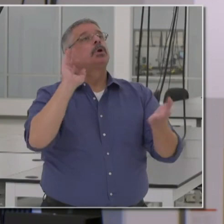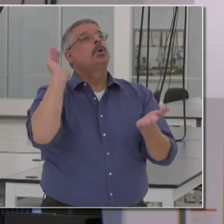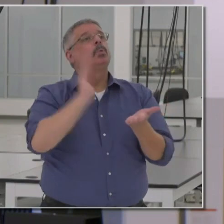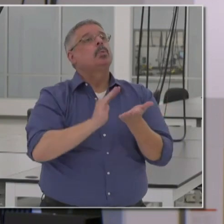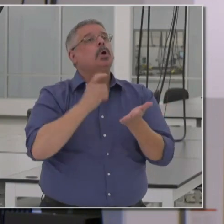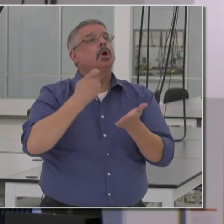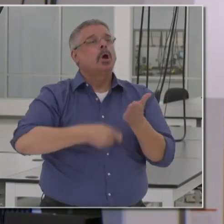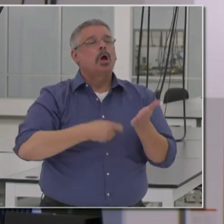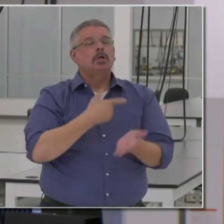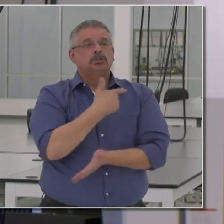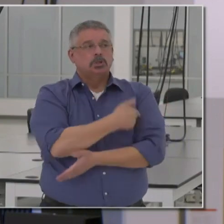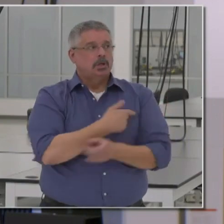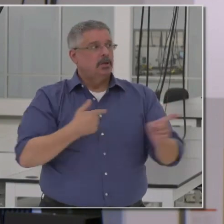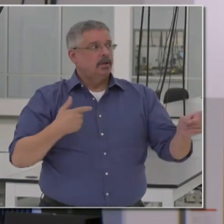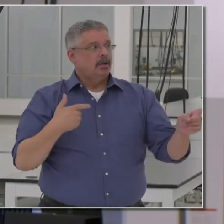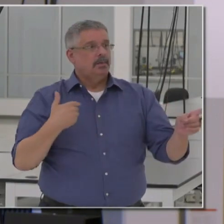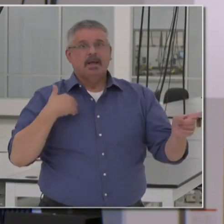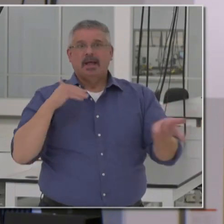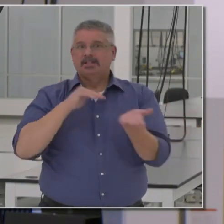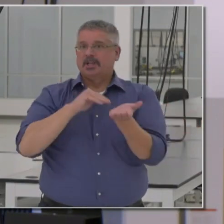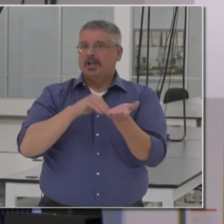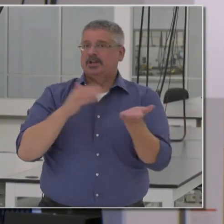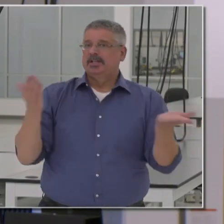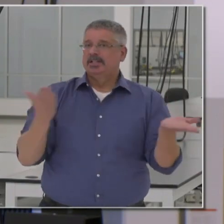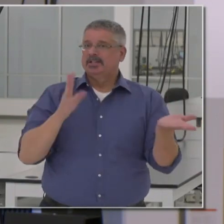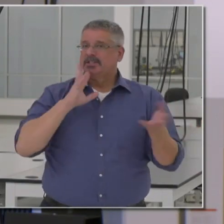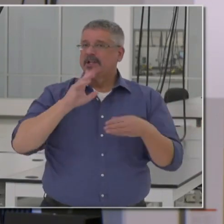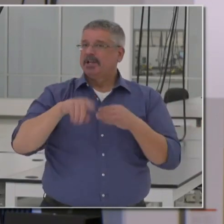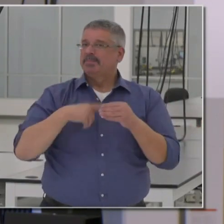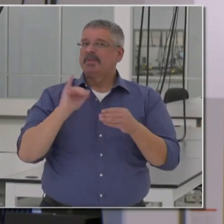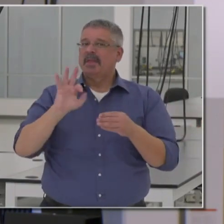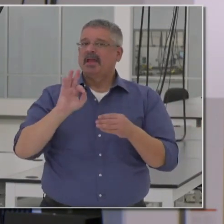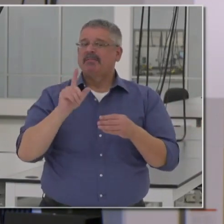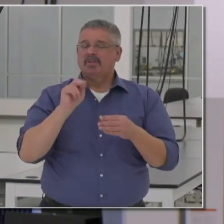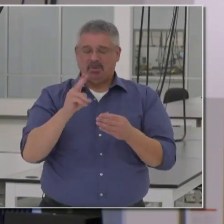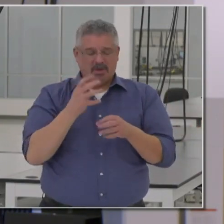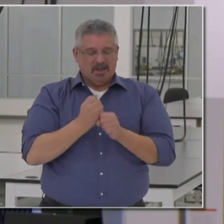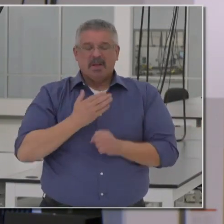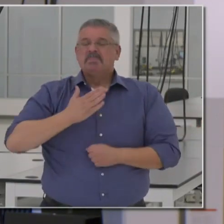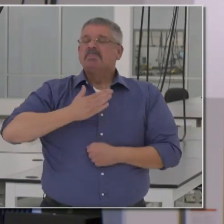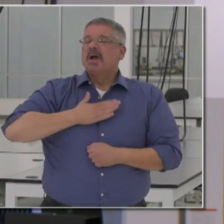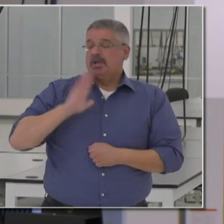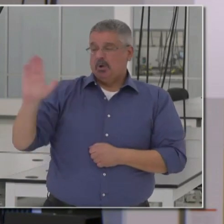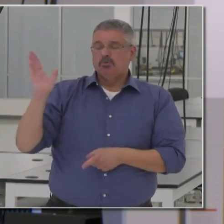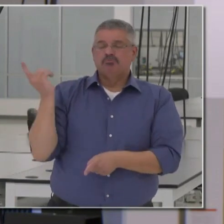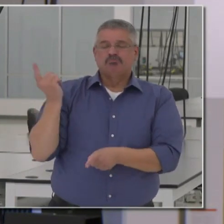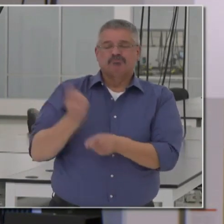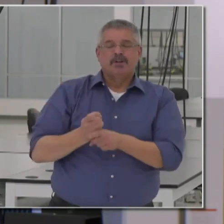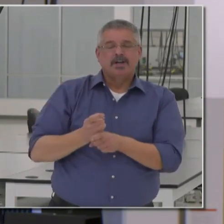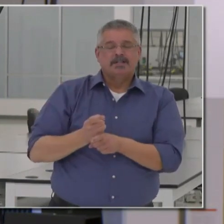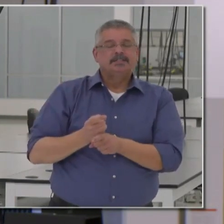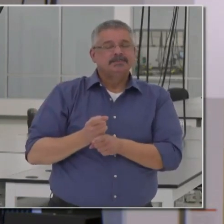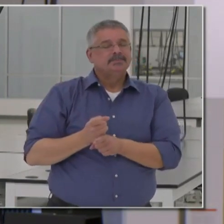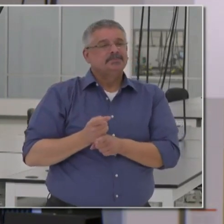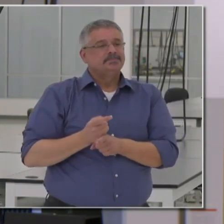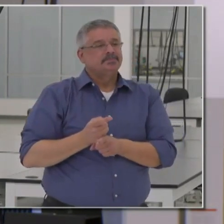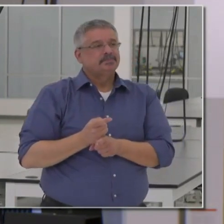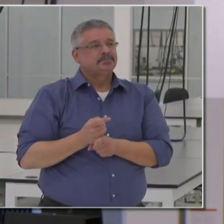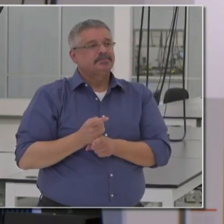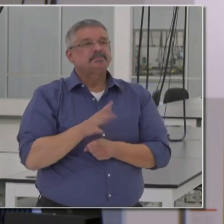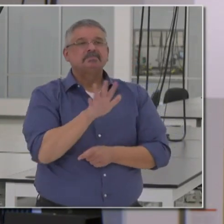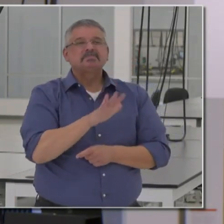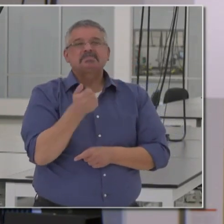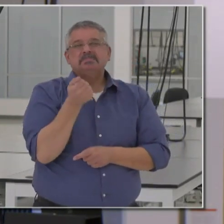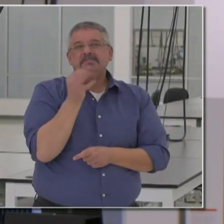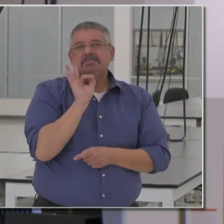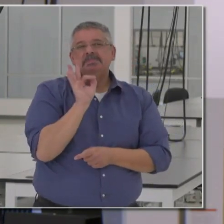cost flu shots? Yeah, well, I have my doctor here to talk about flu shots and I got mine and you're correct. We produce about 19